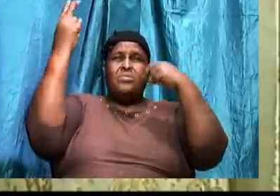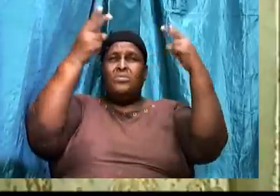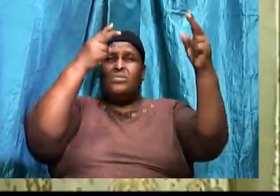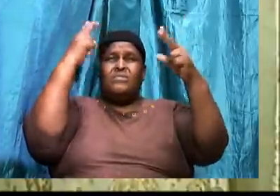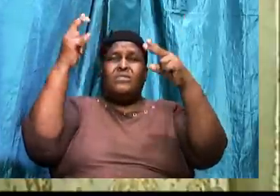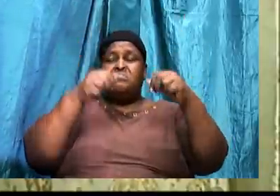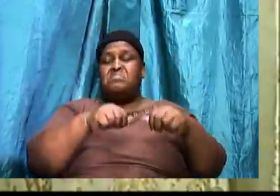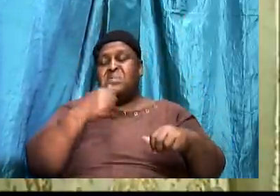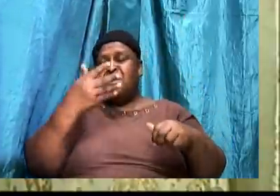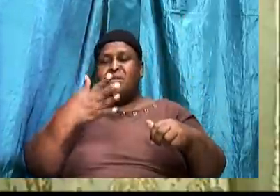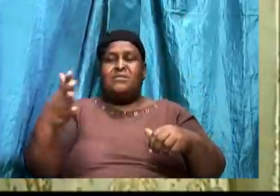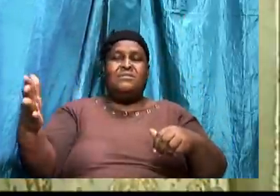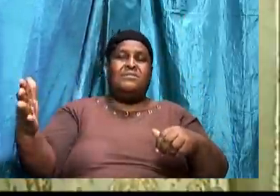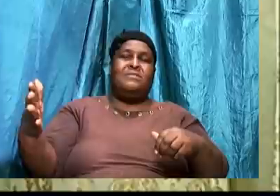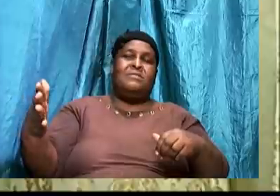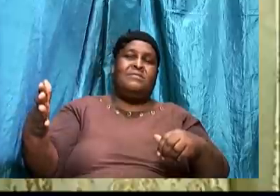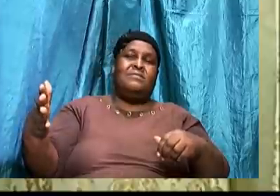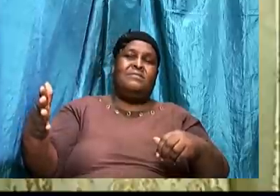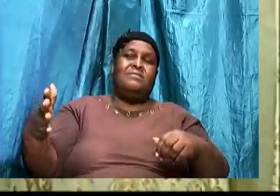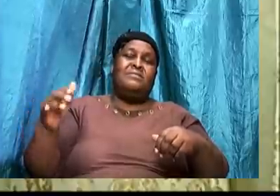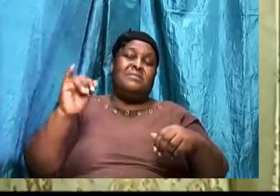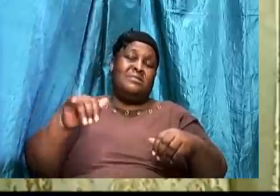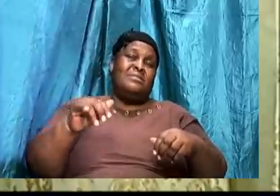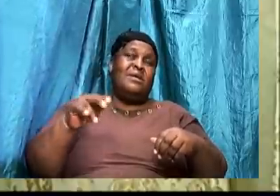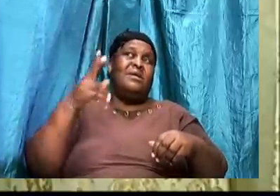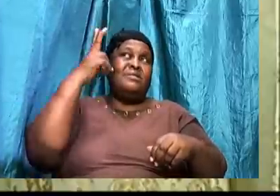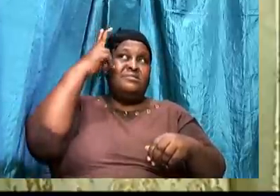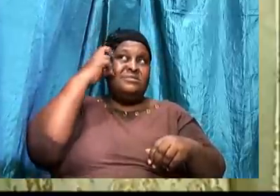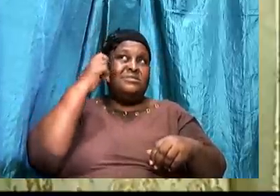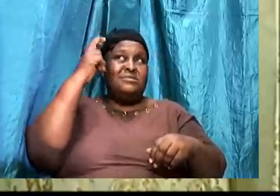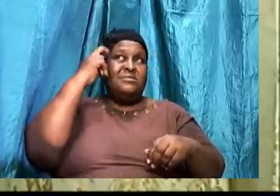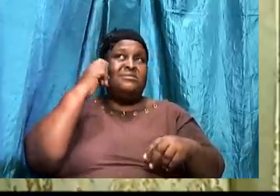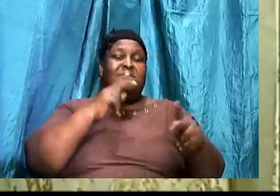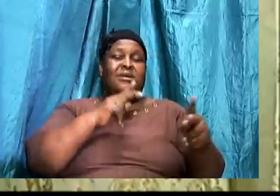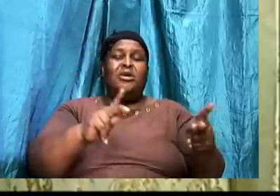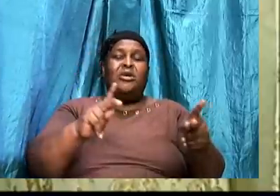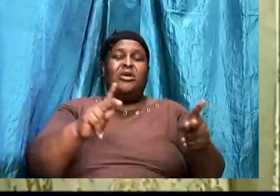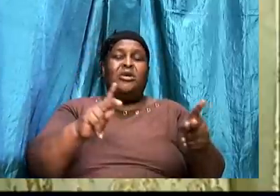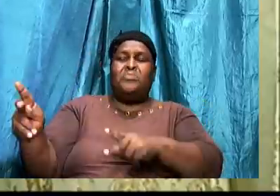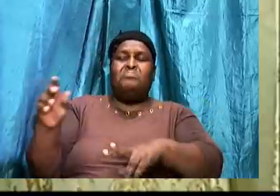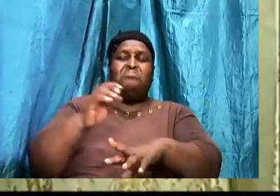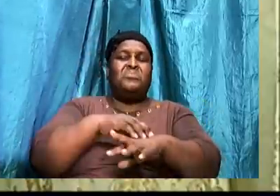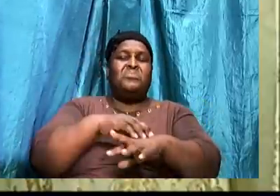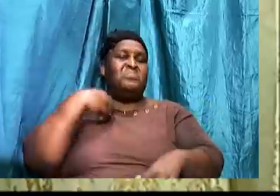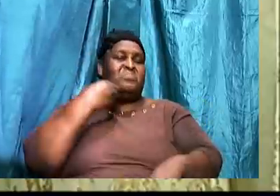Anything. That the devil threw. At us.